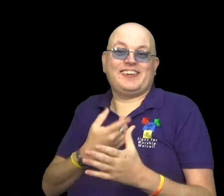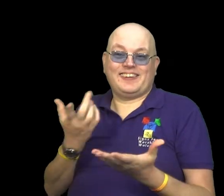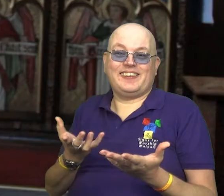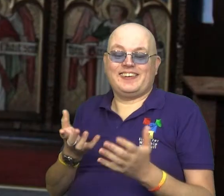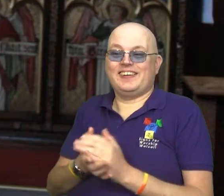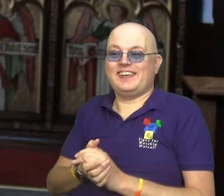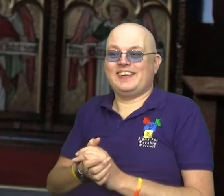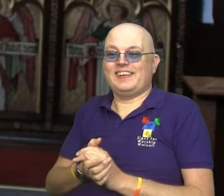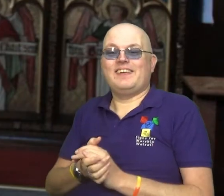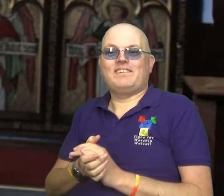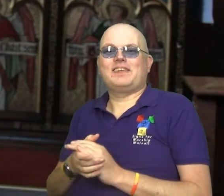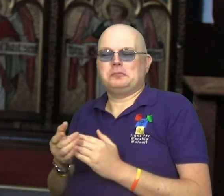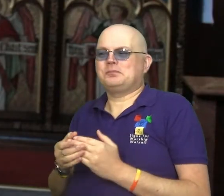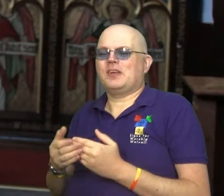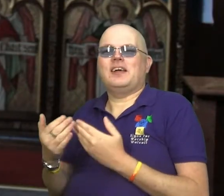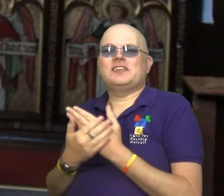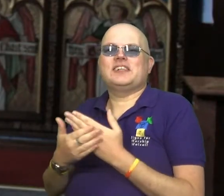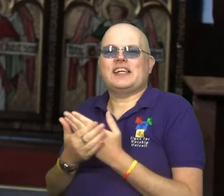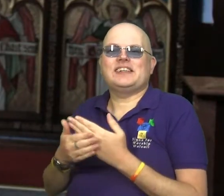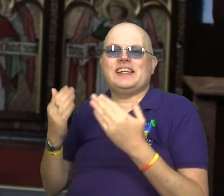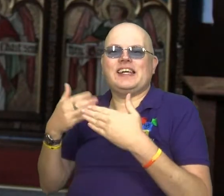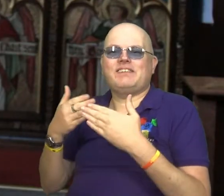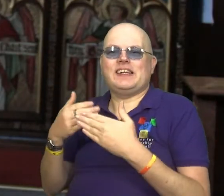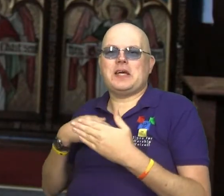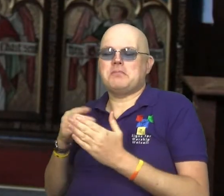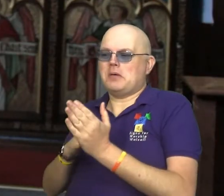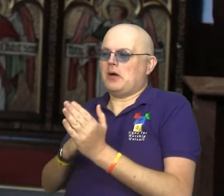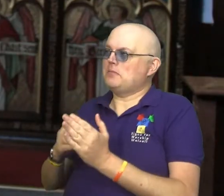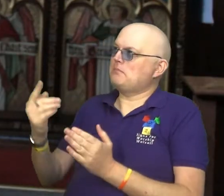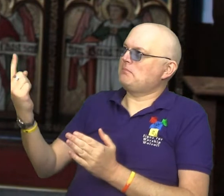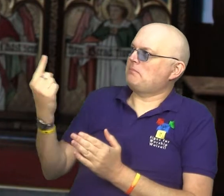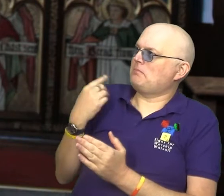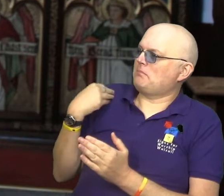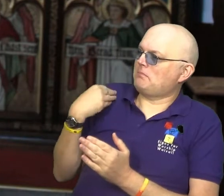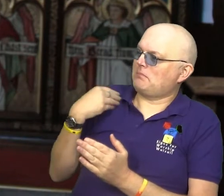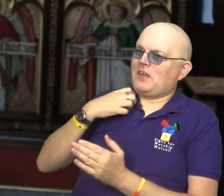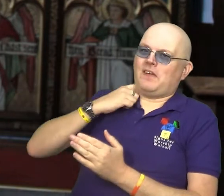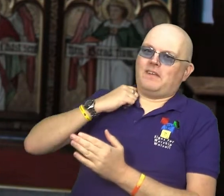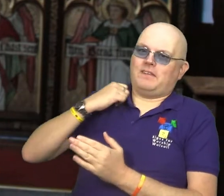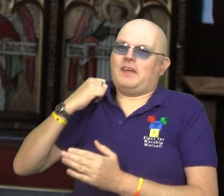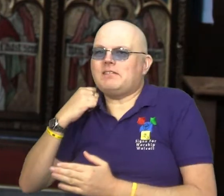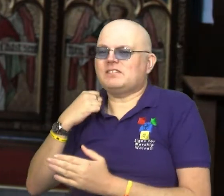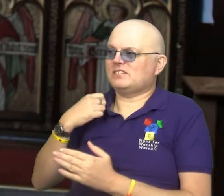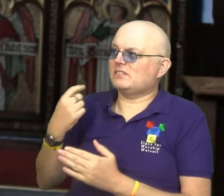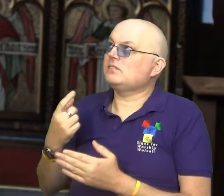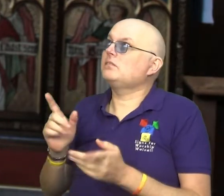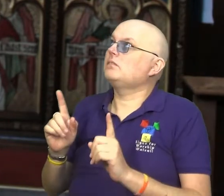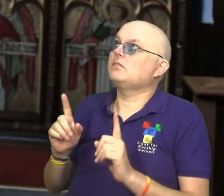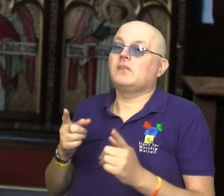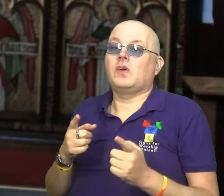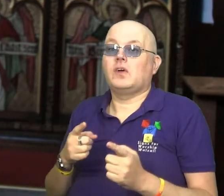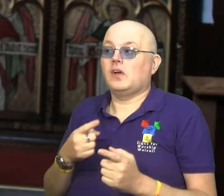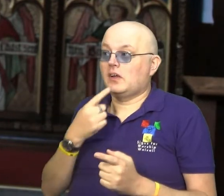One Saturday evening, my mother literally took me by the scruff of the neck